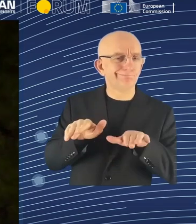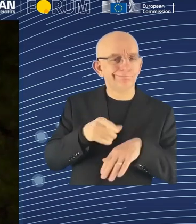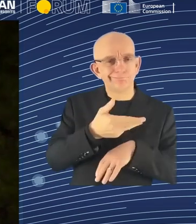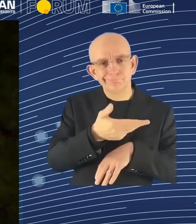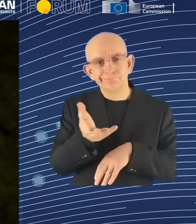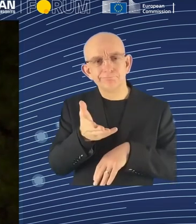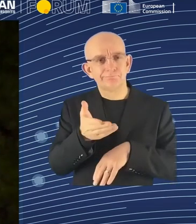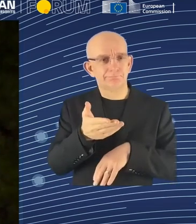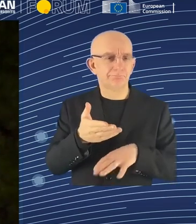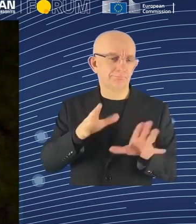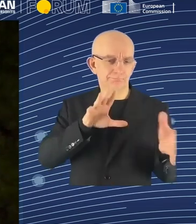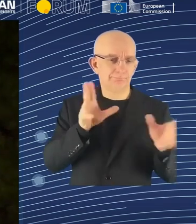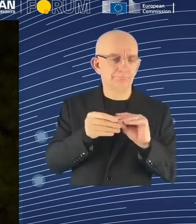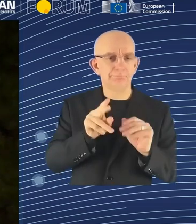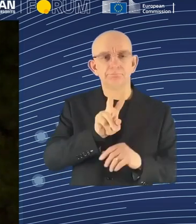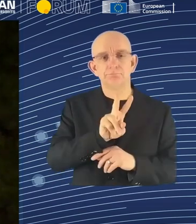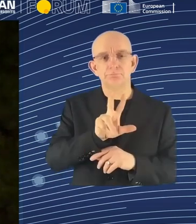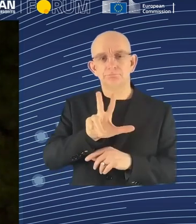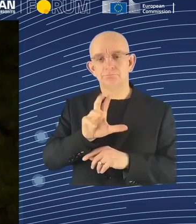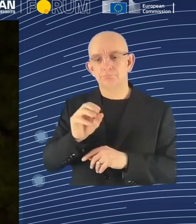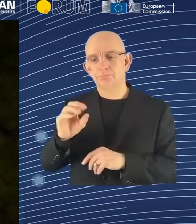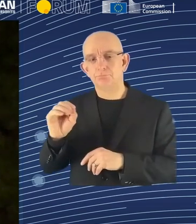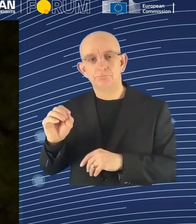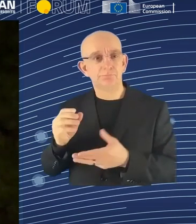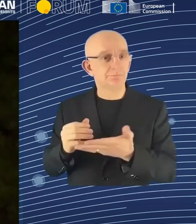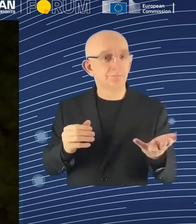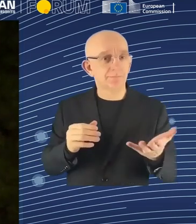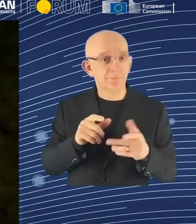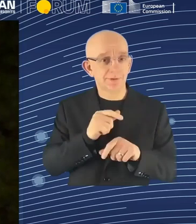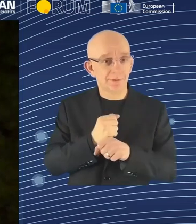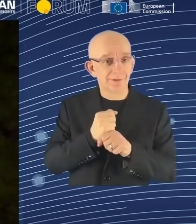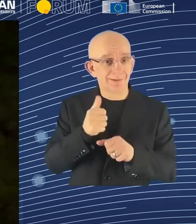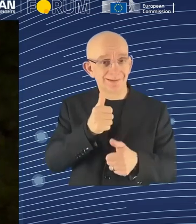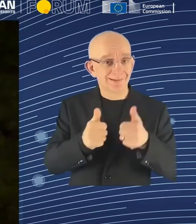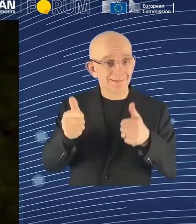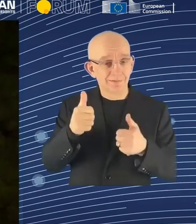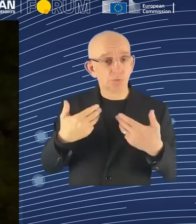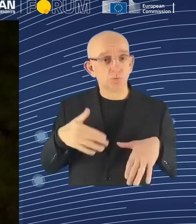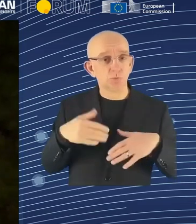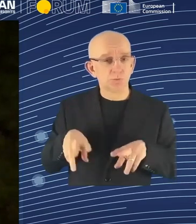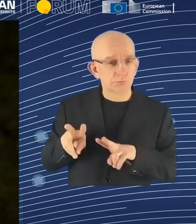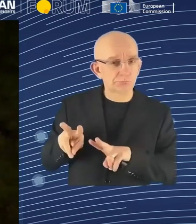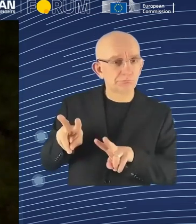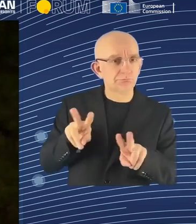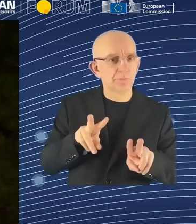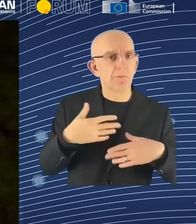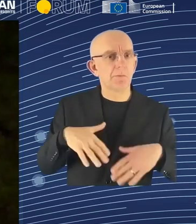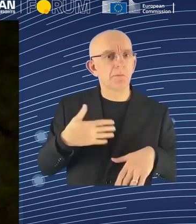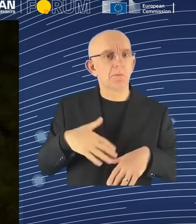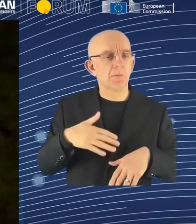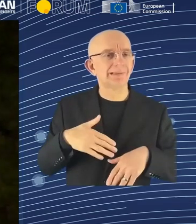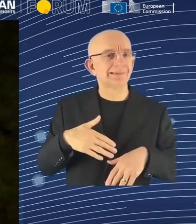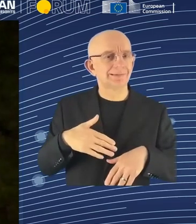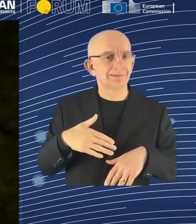that actually the pace, you know, going back to the previous session, is unprecedented. And 91% of the